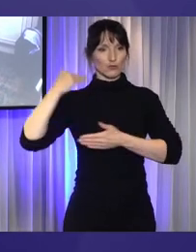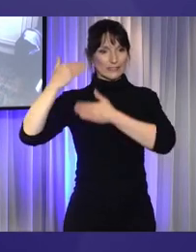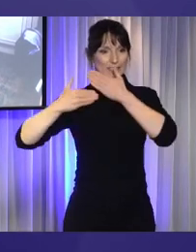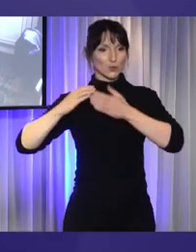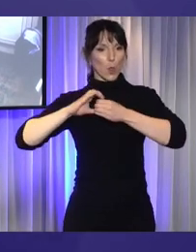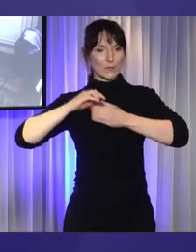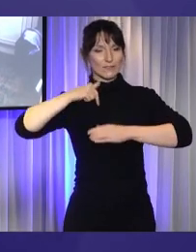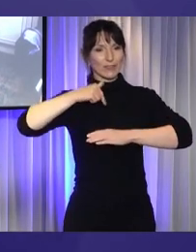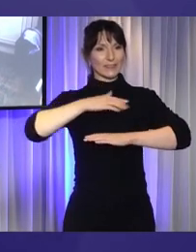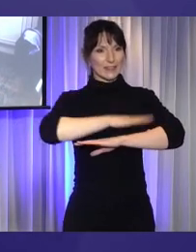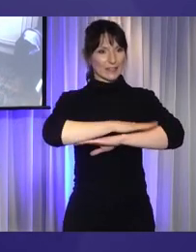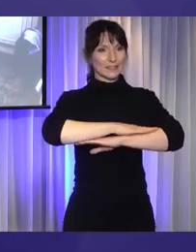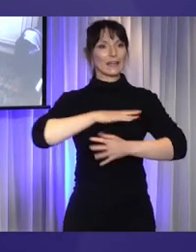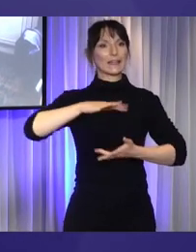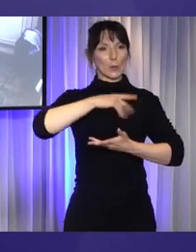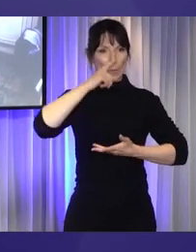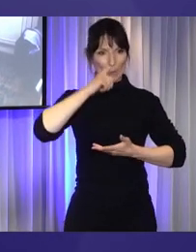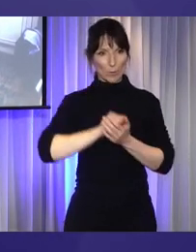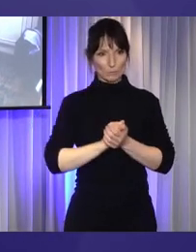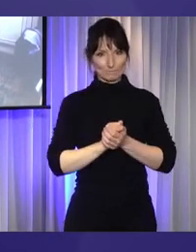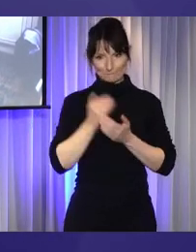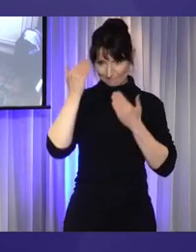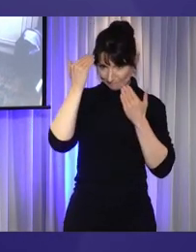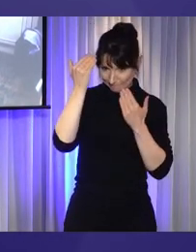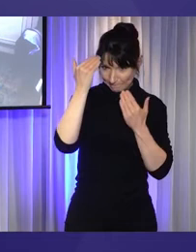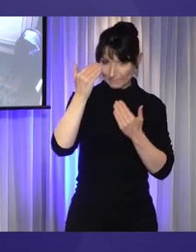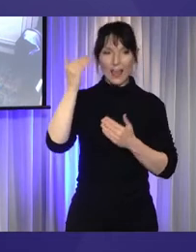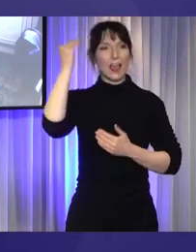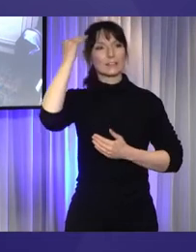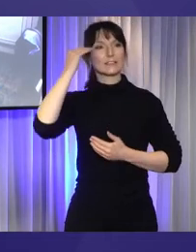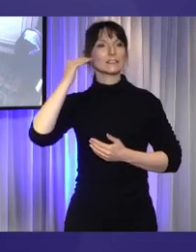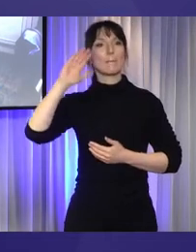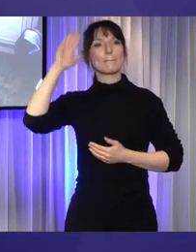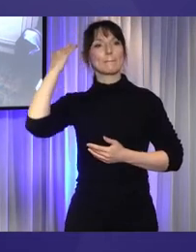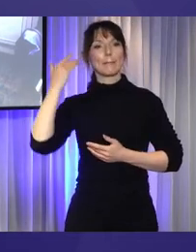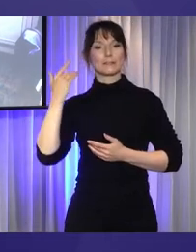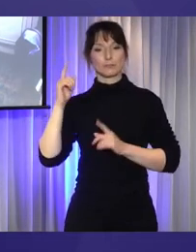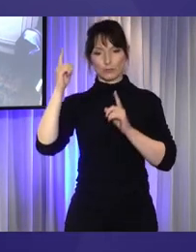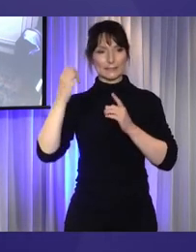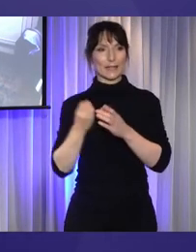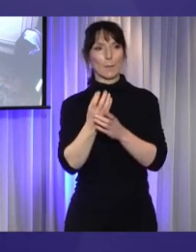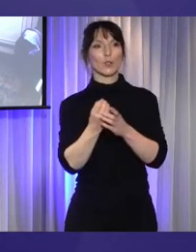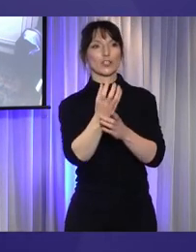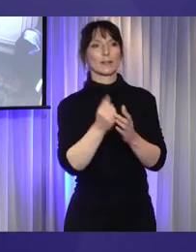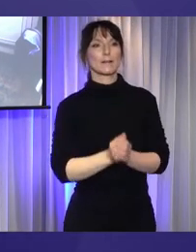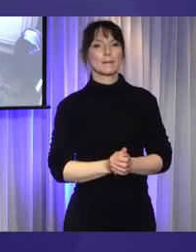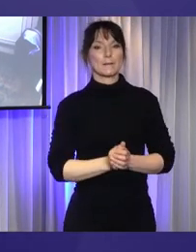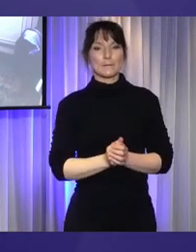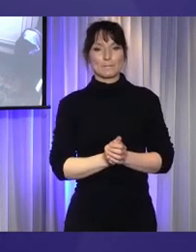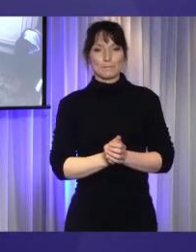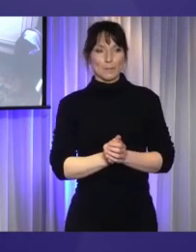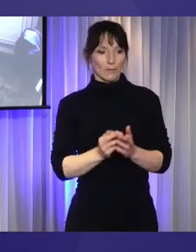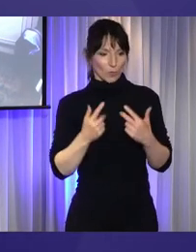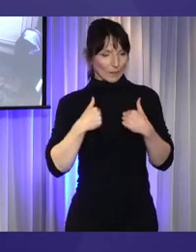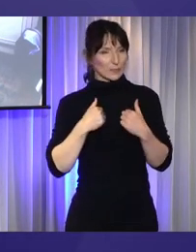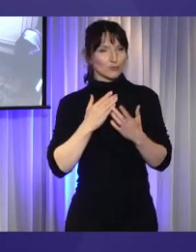people, and pay my respects to elders past, present and emerging. To me, it is very important to speak